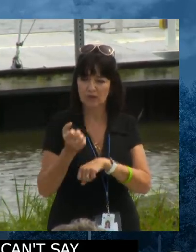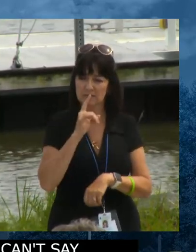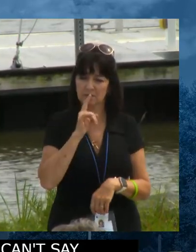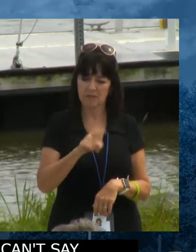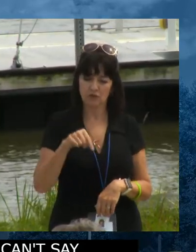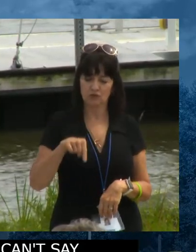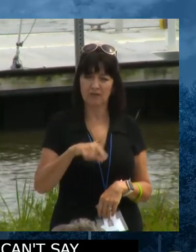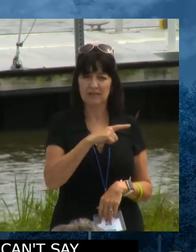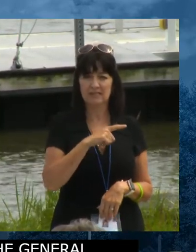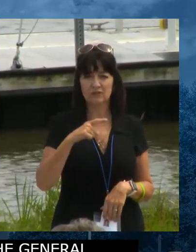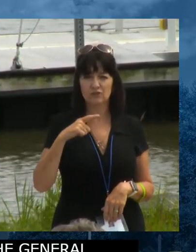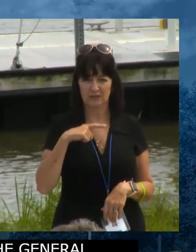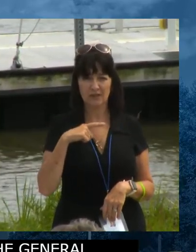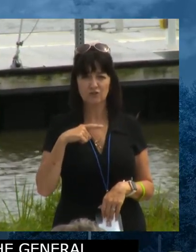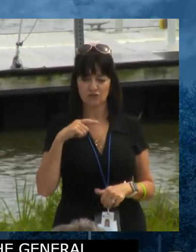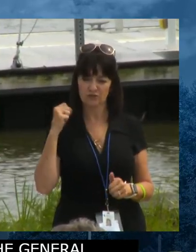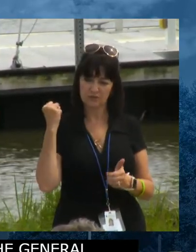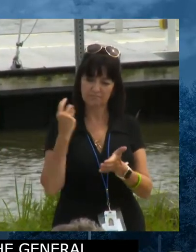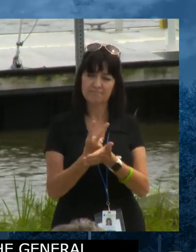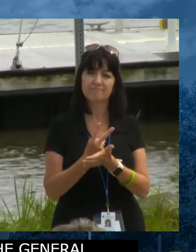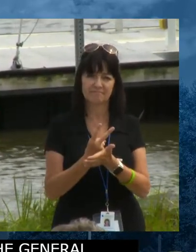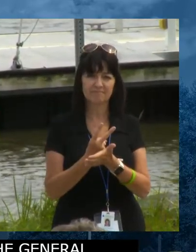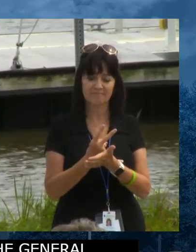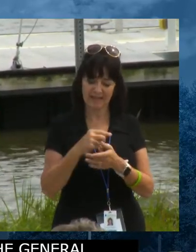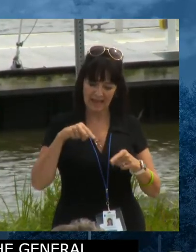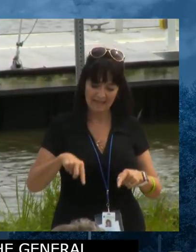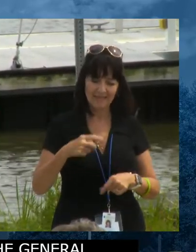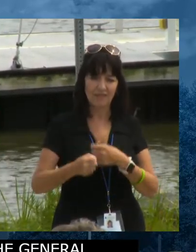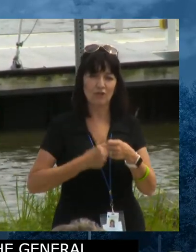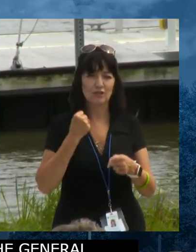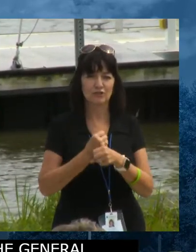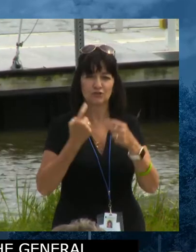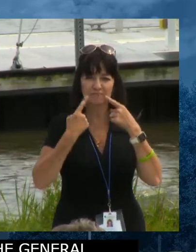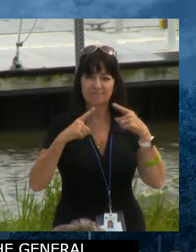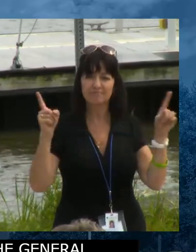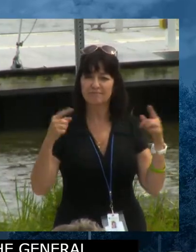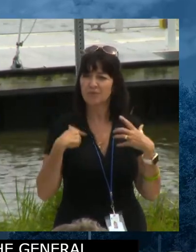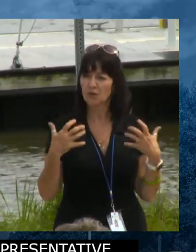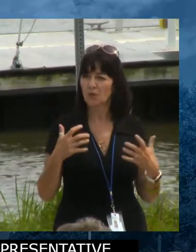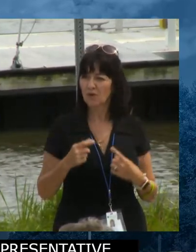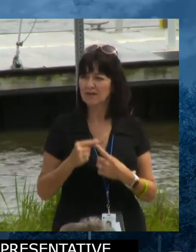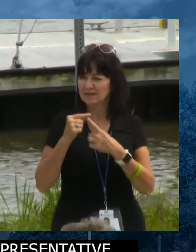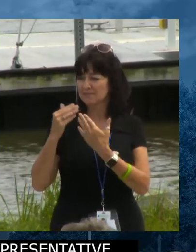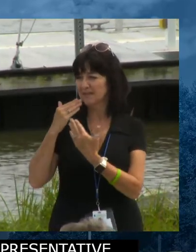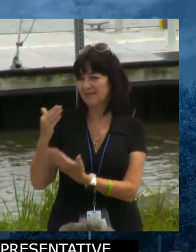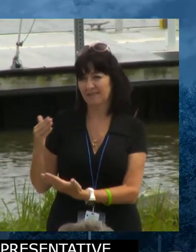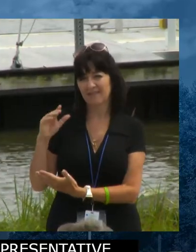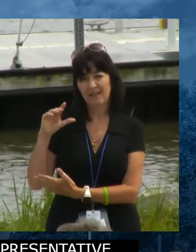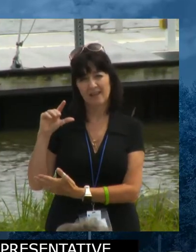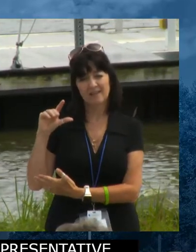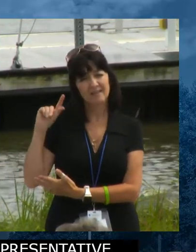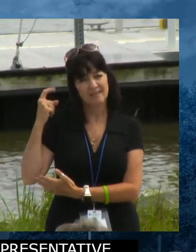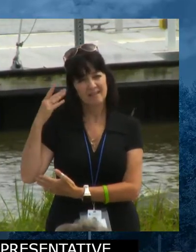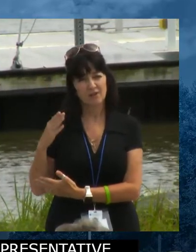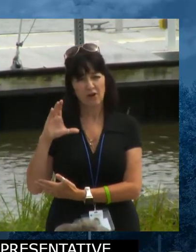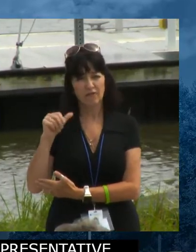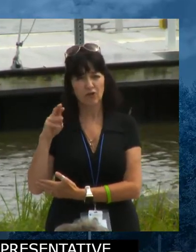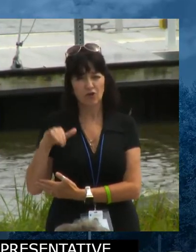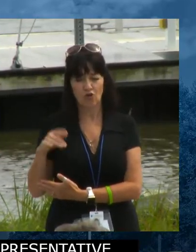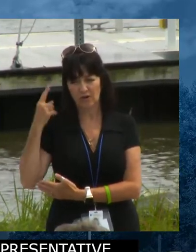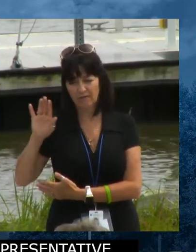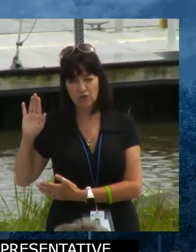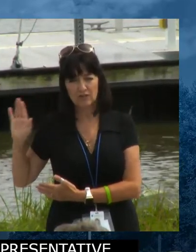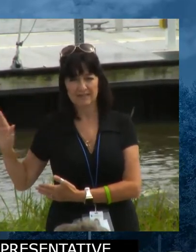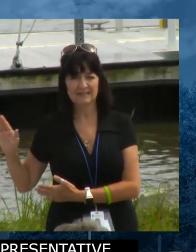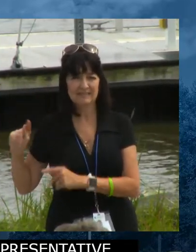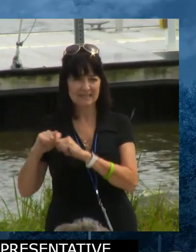passed. And this was the year they did it, which is incredible. We especially want to thank Governor John Carney, um, for his administration's support for